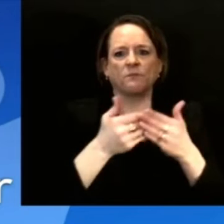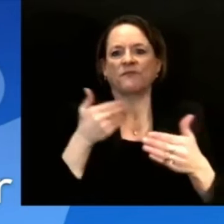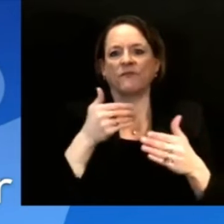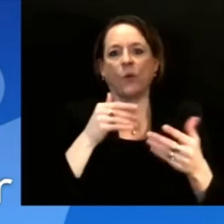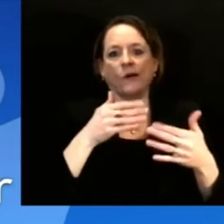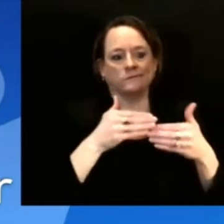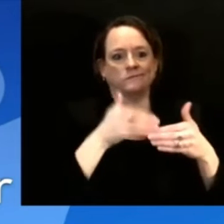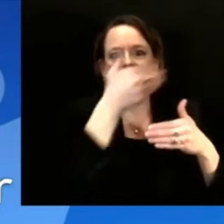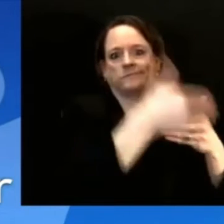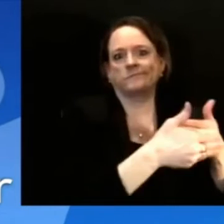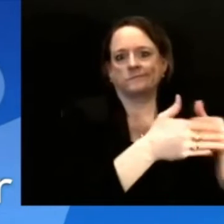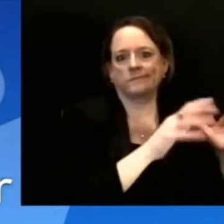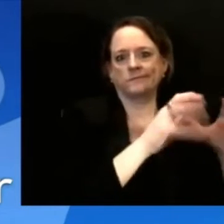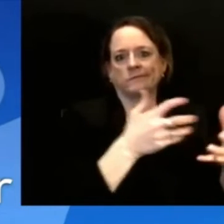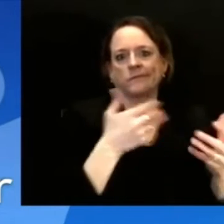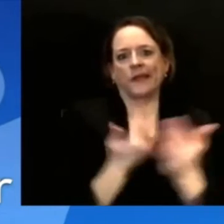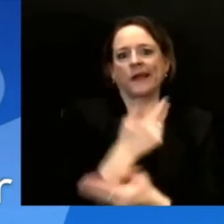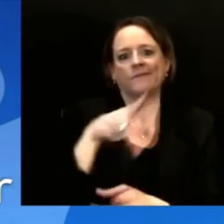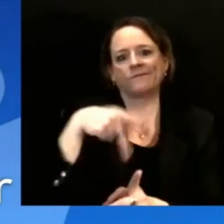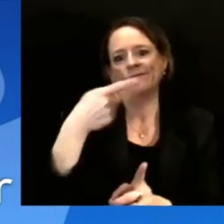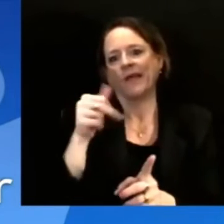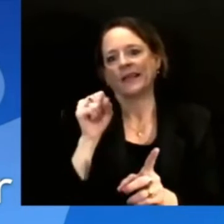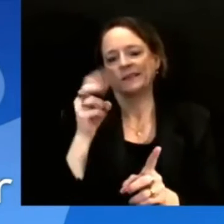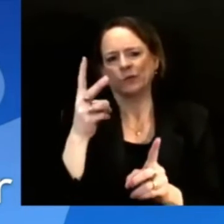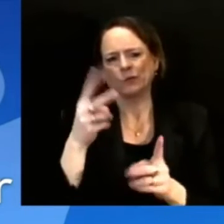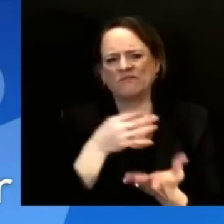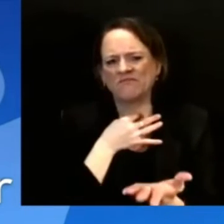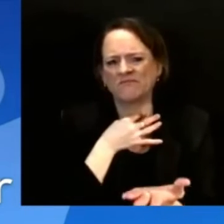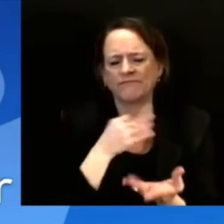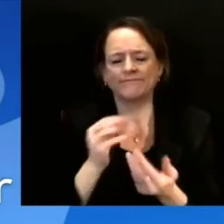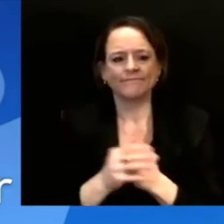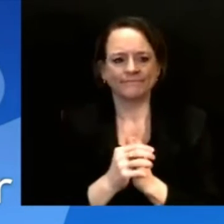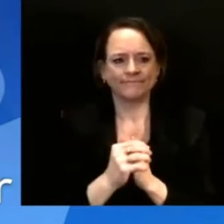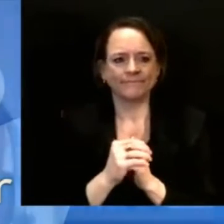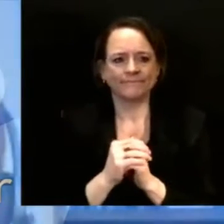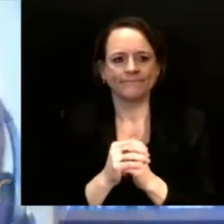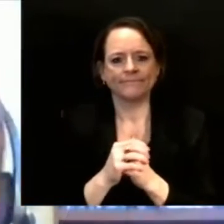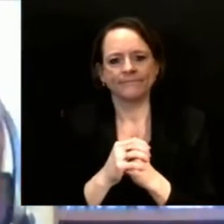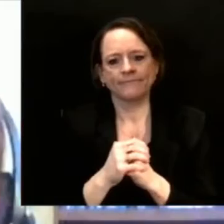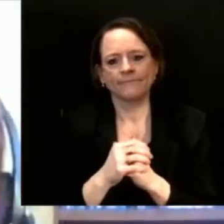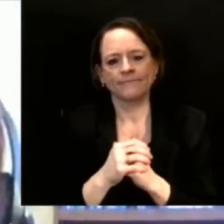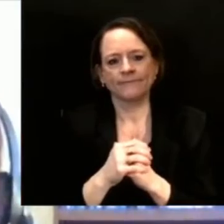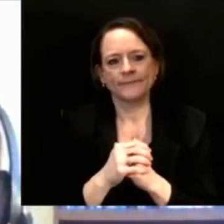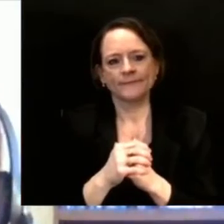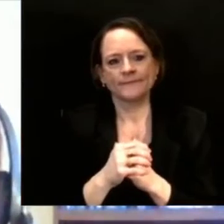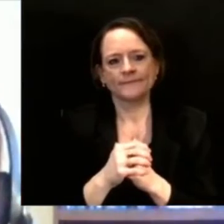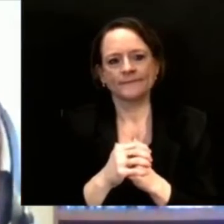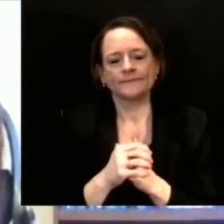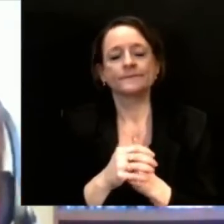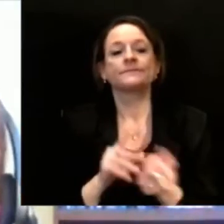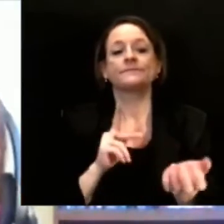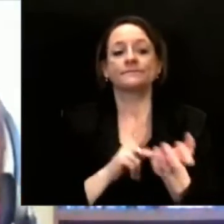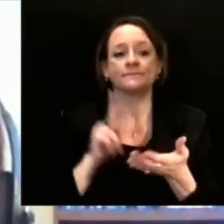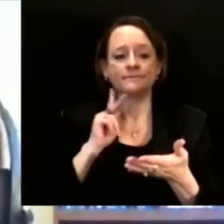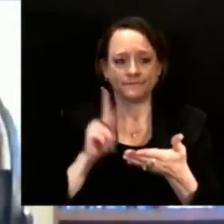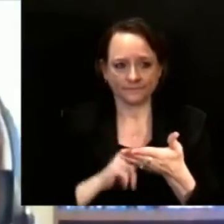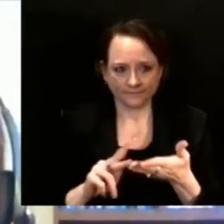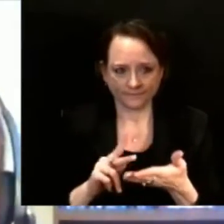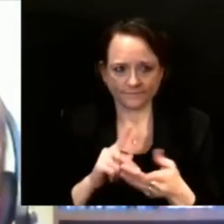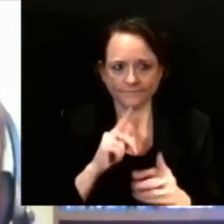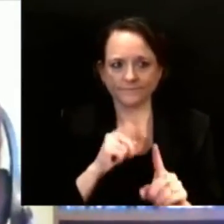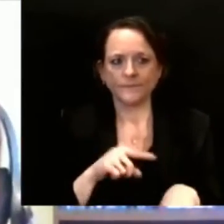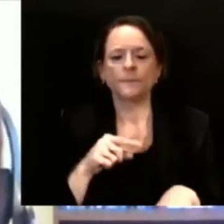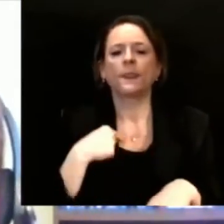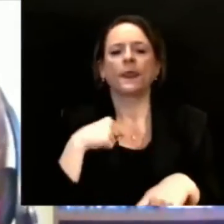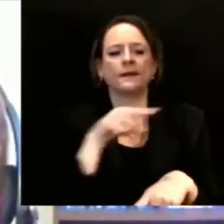So Rob, when we looked at phase one, we looked at phase 1A, our